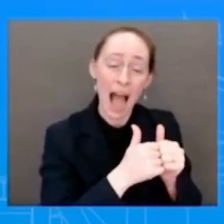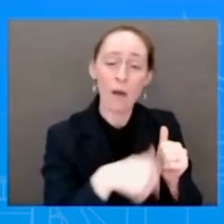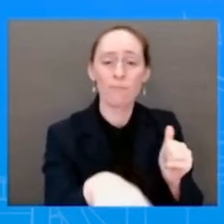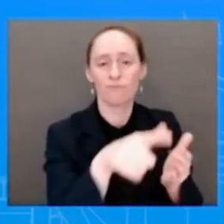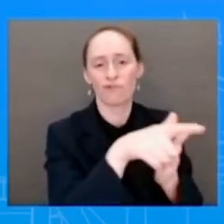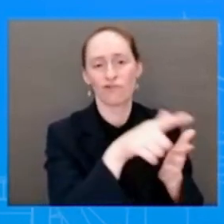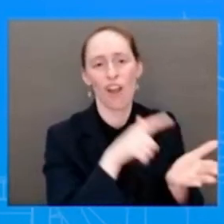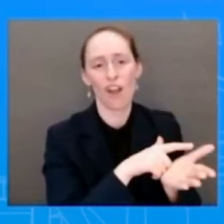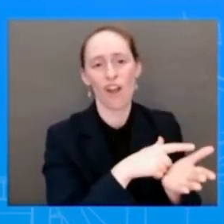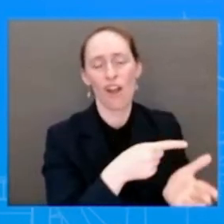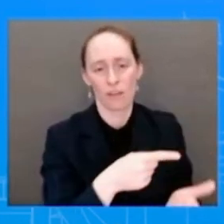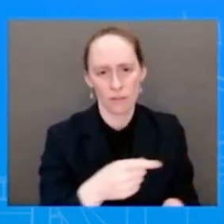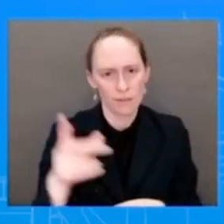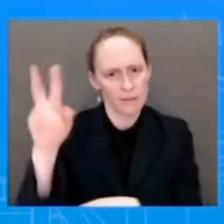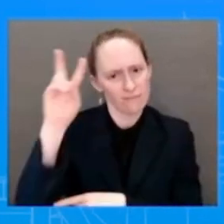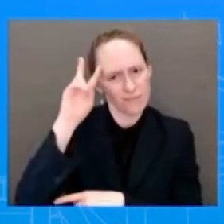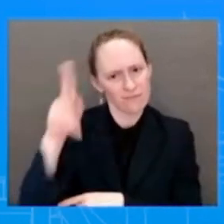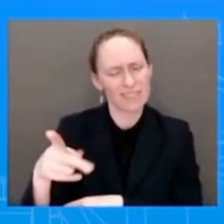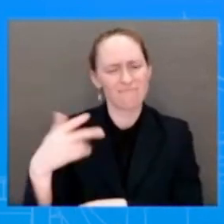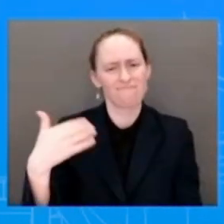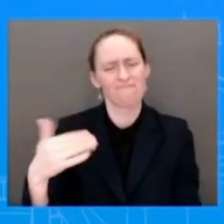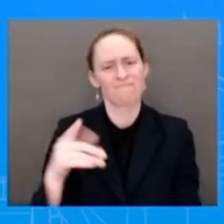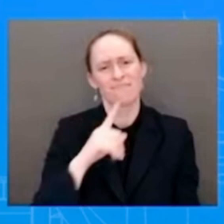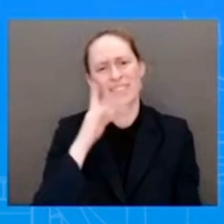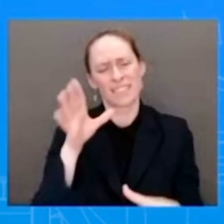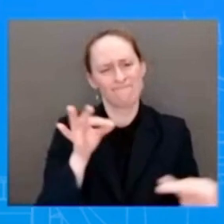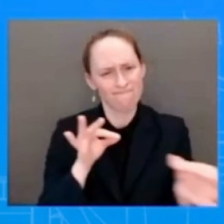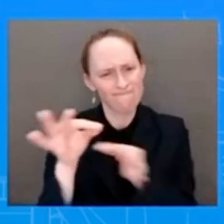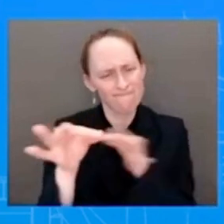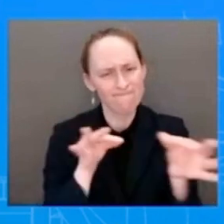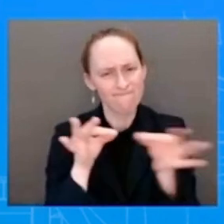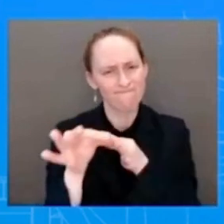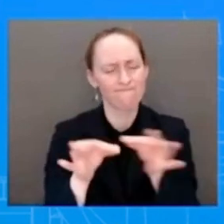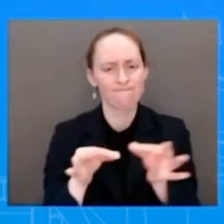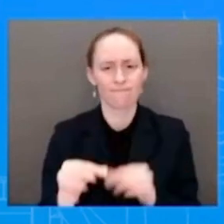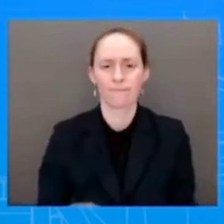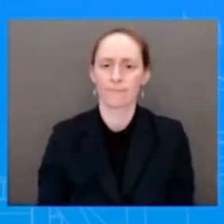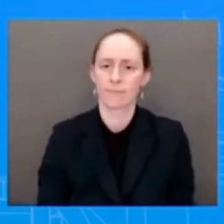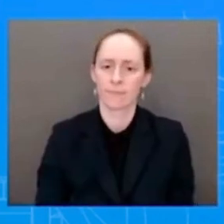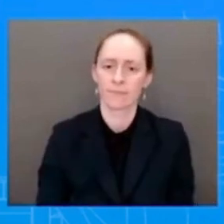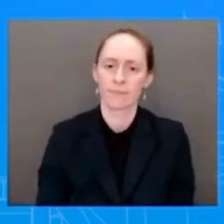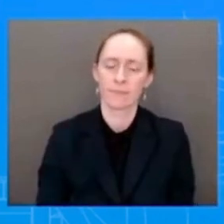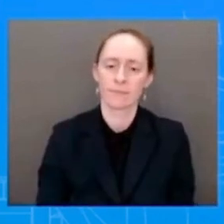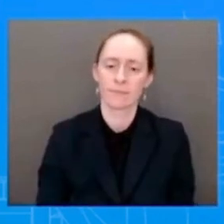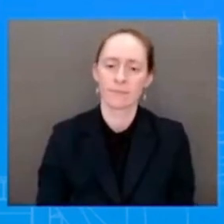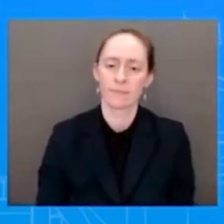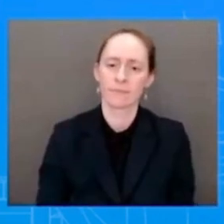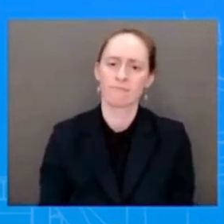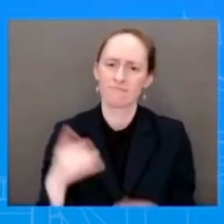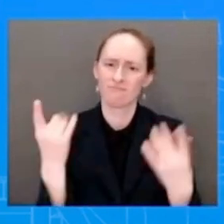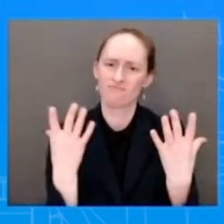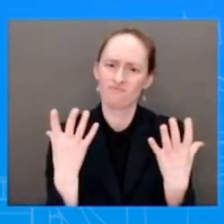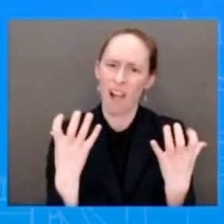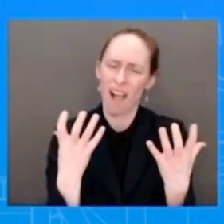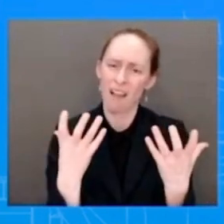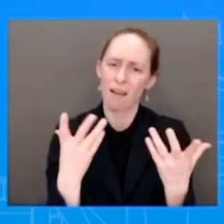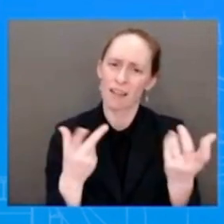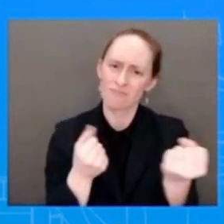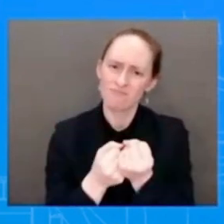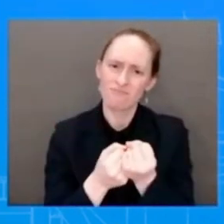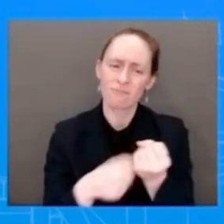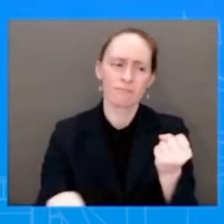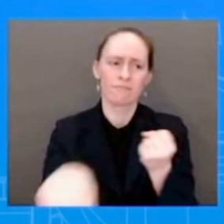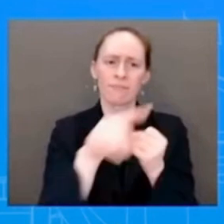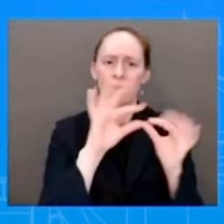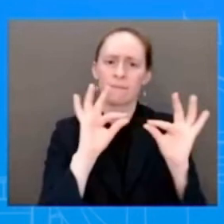Vice President yesterday was meeting the moment, and being there for a family that is grieving, a family that had to watch